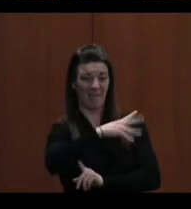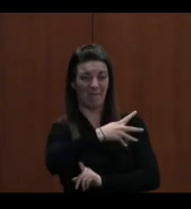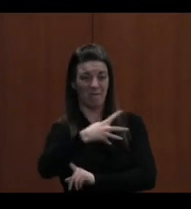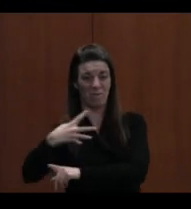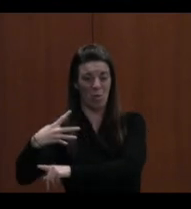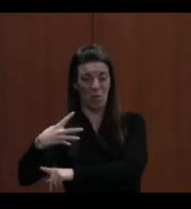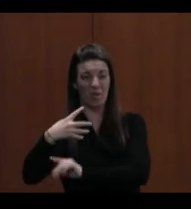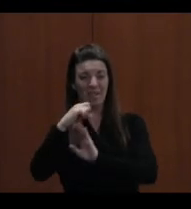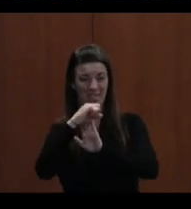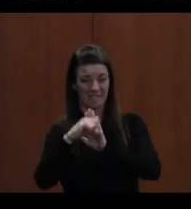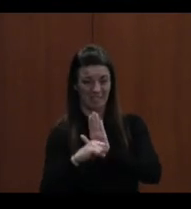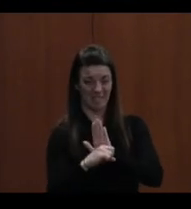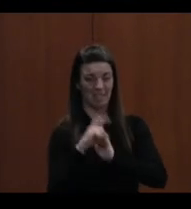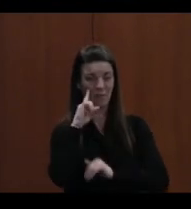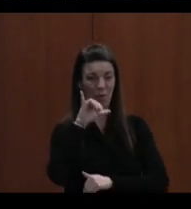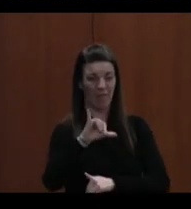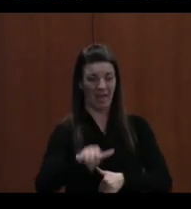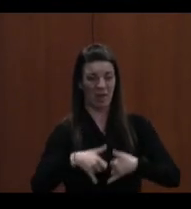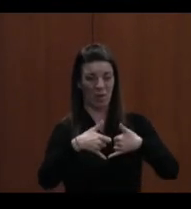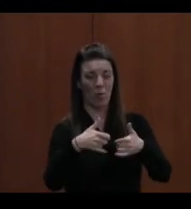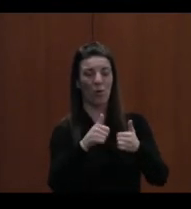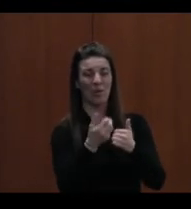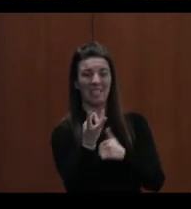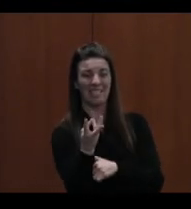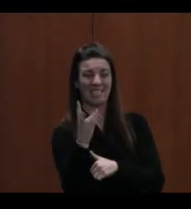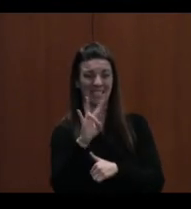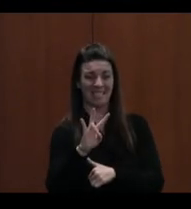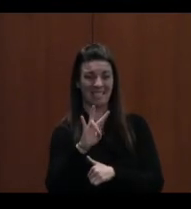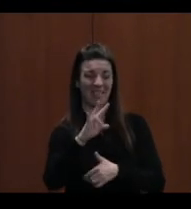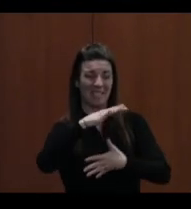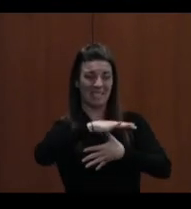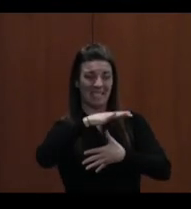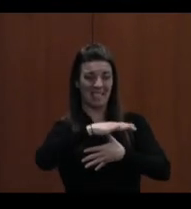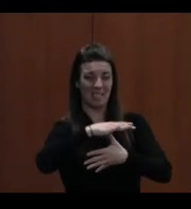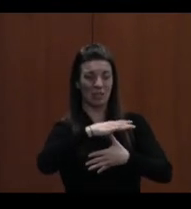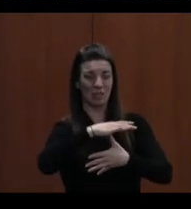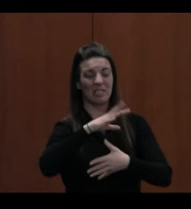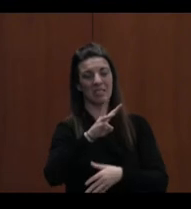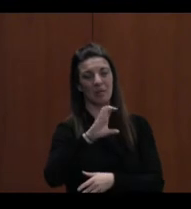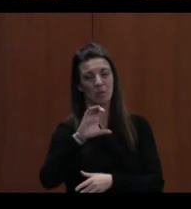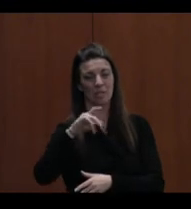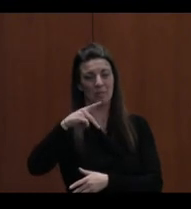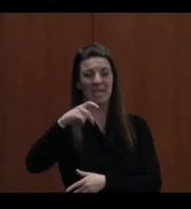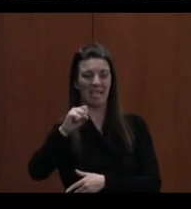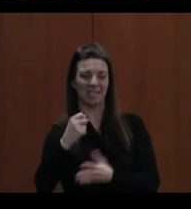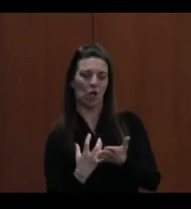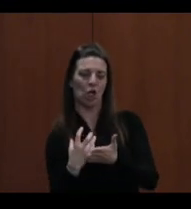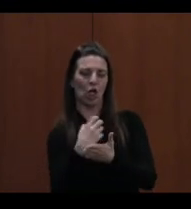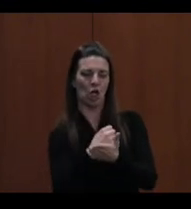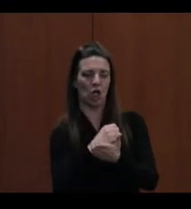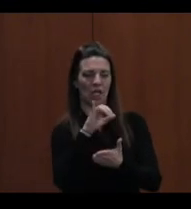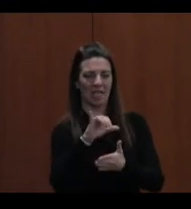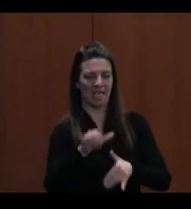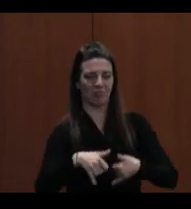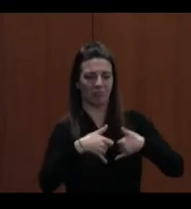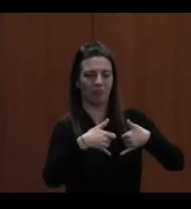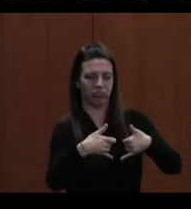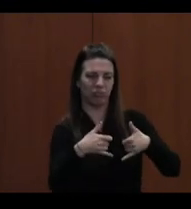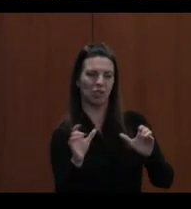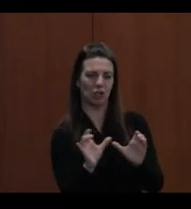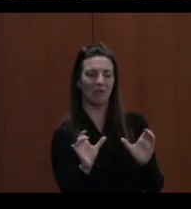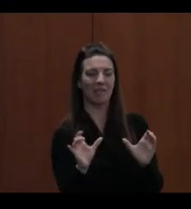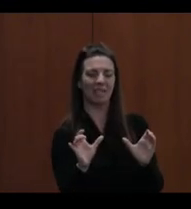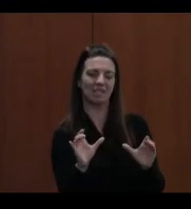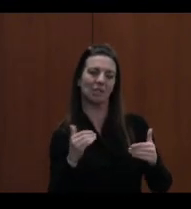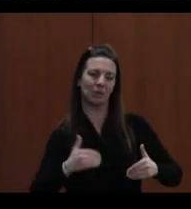Seal of Biliteracy awards, with 67 seniors in WCPS earning this credential. This is quite an accomplishment,